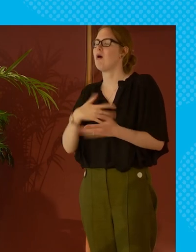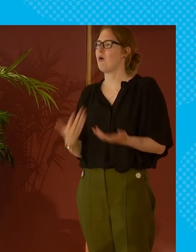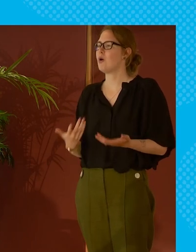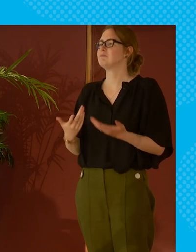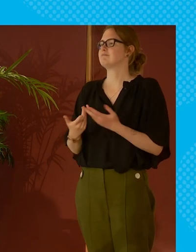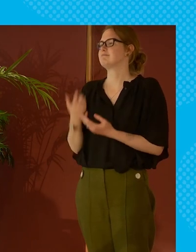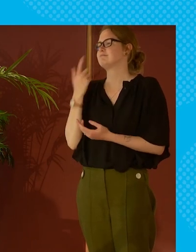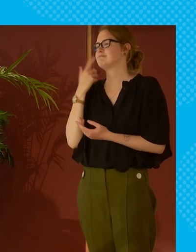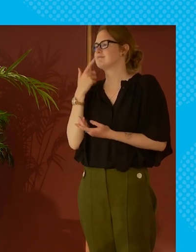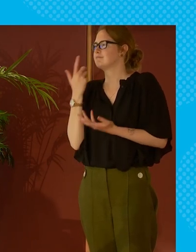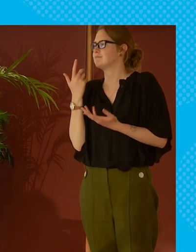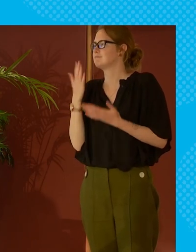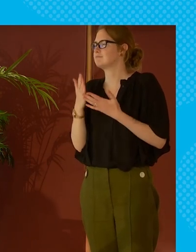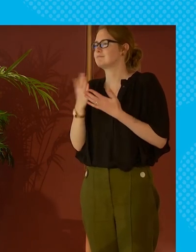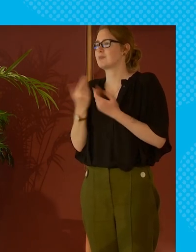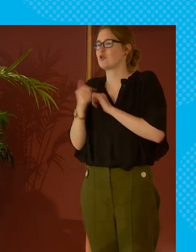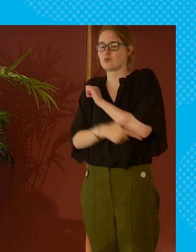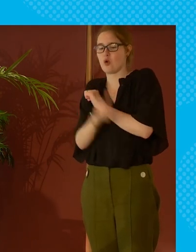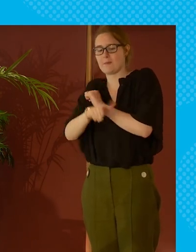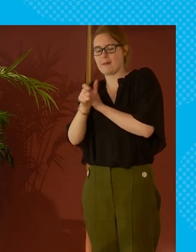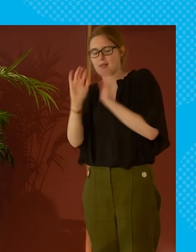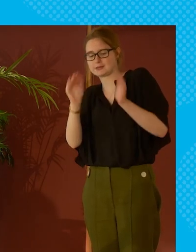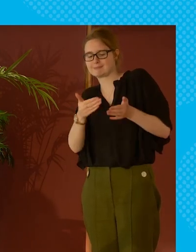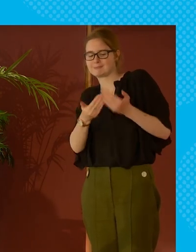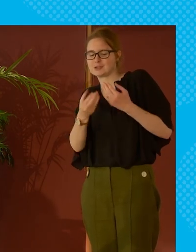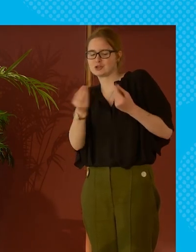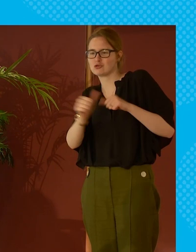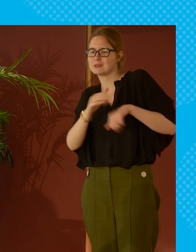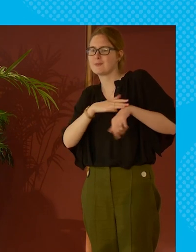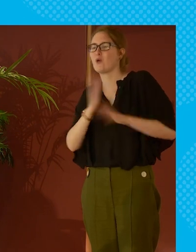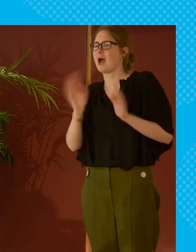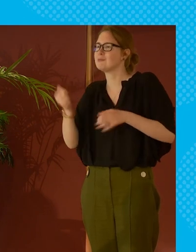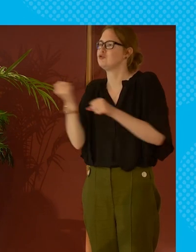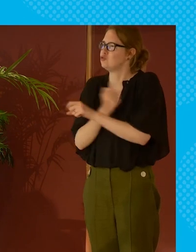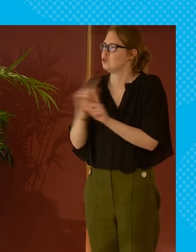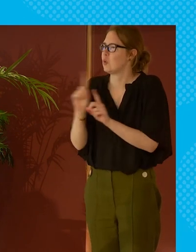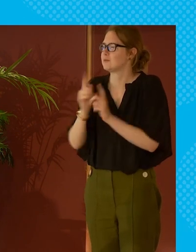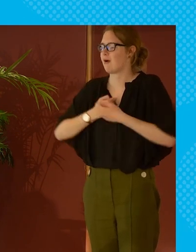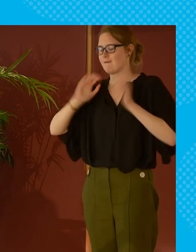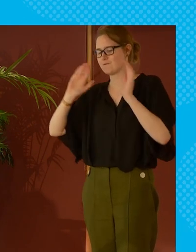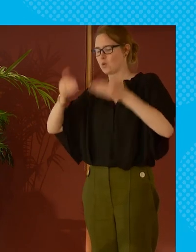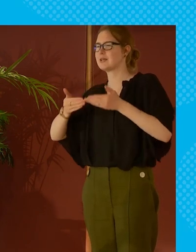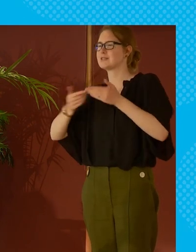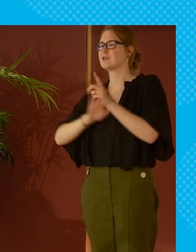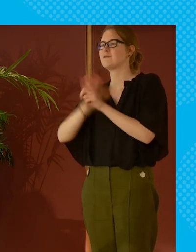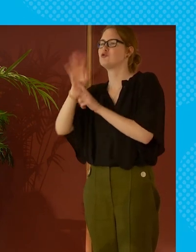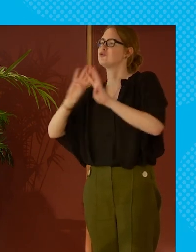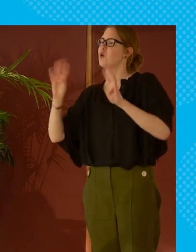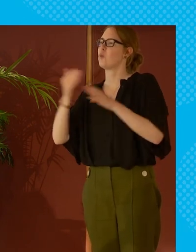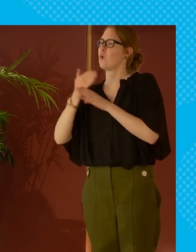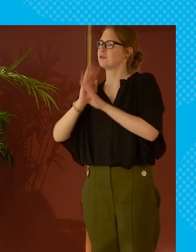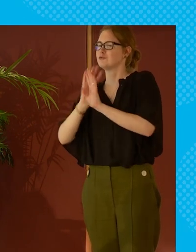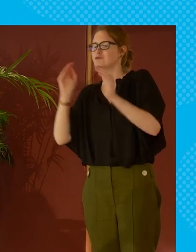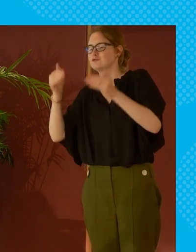sometimes or looking look there's there are poor people let's look at them for a bit actually what are we doing what what should our focus for the